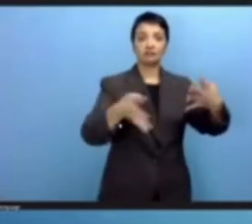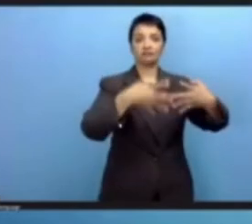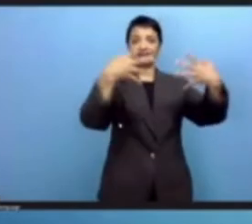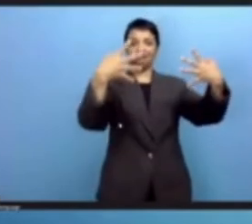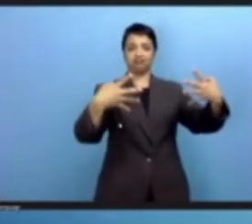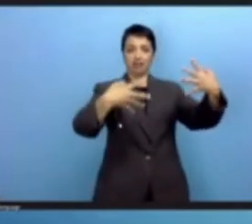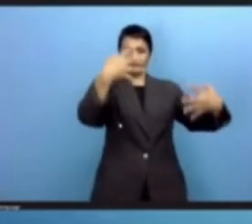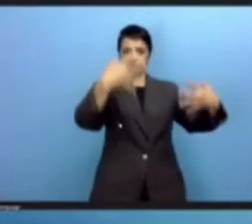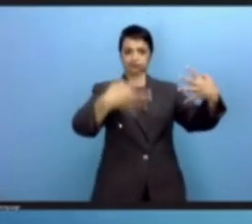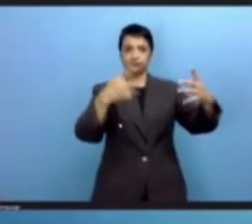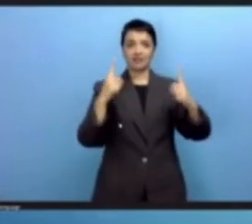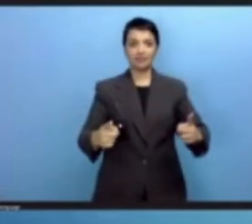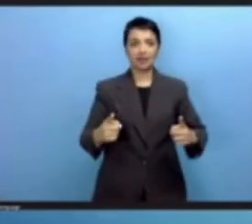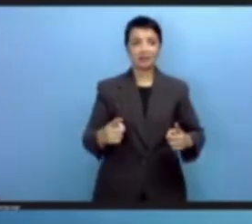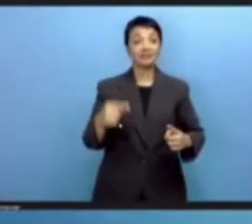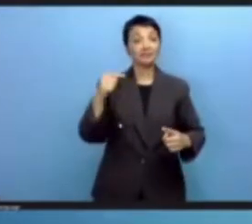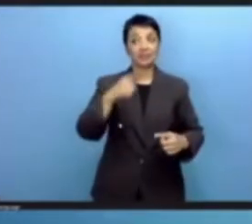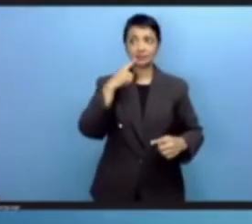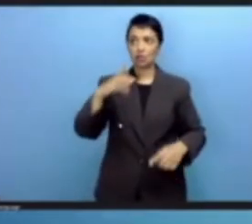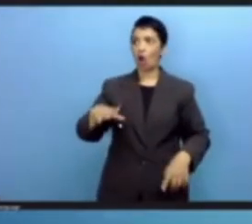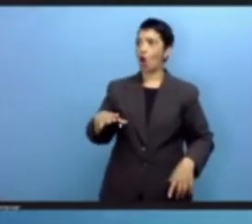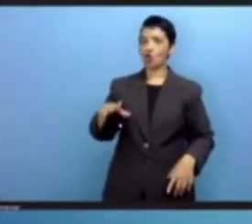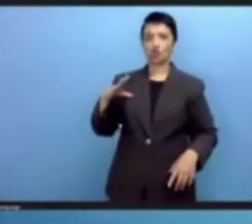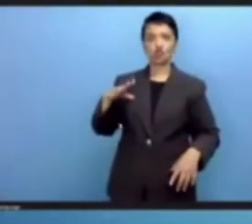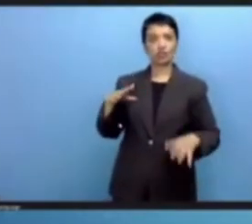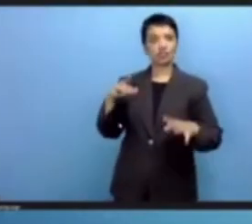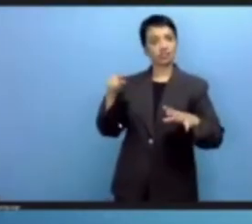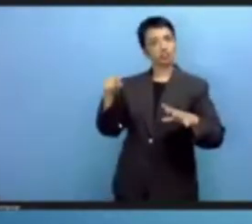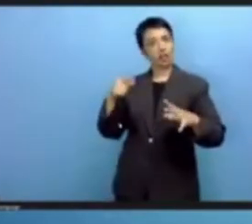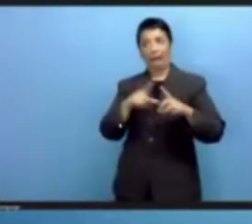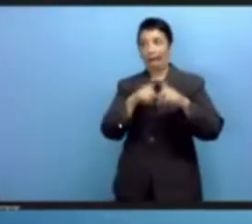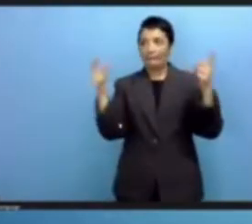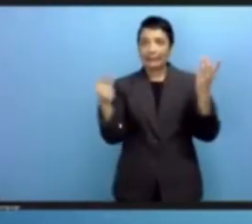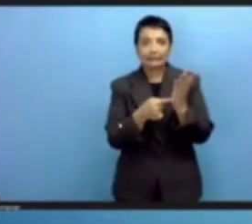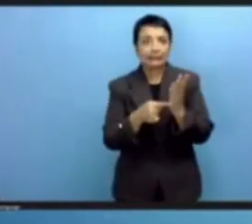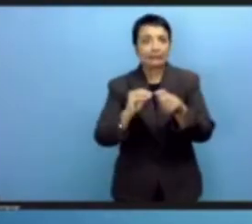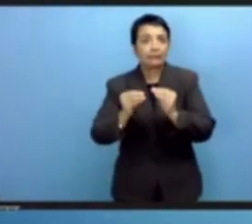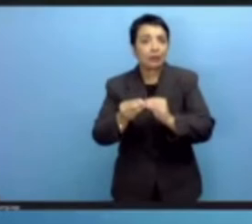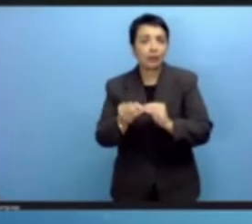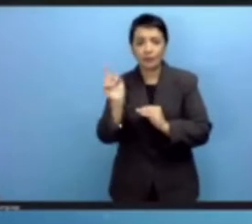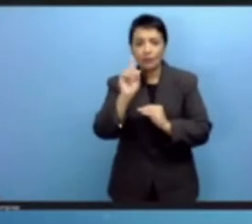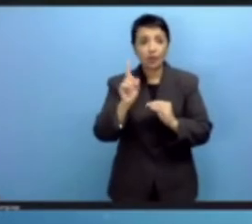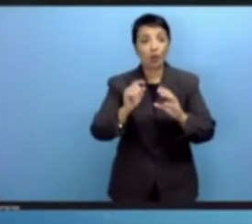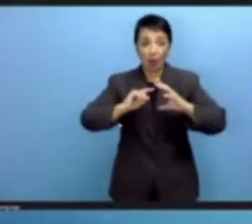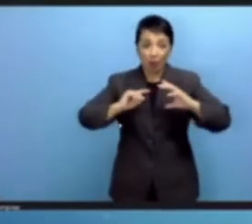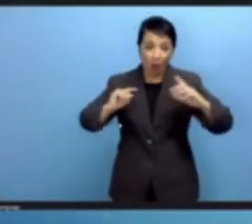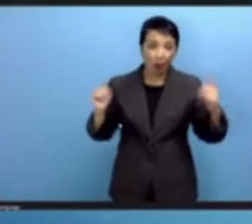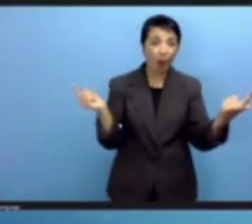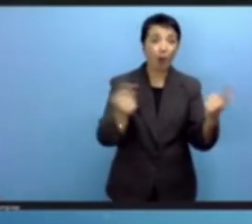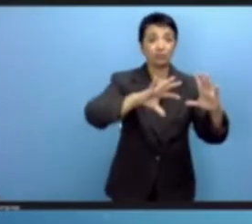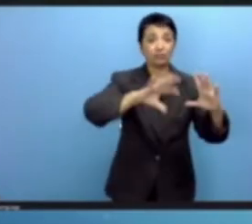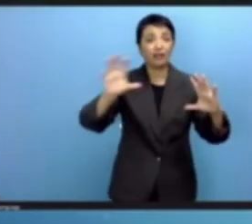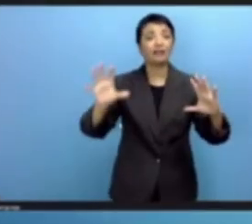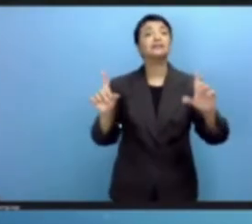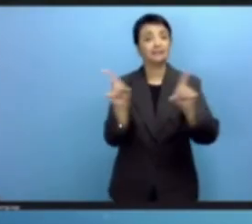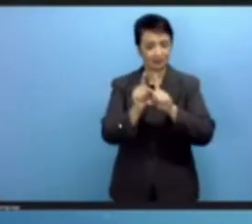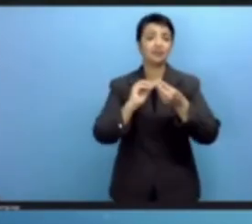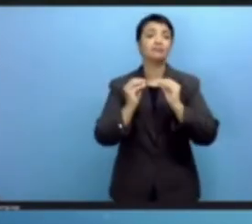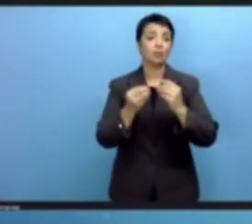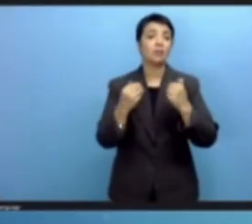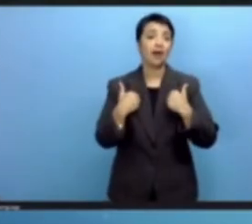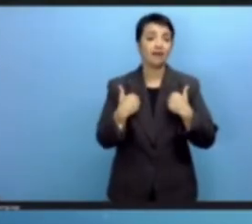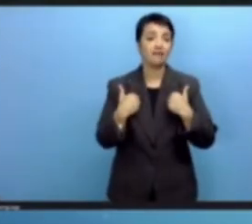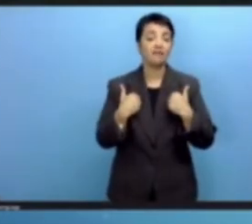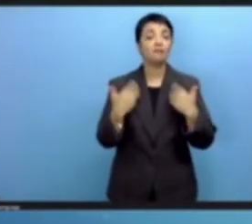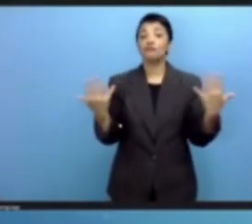country problem. This is not a big tech problem. It is everyone's challenge. We need to make